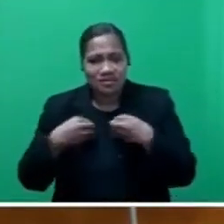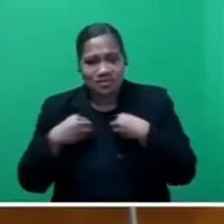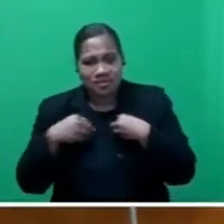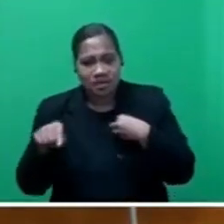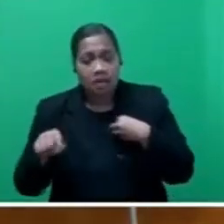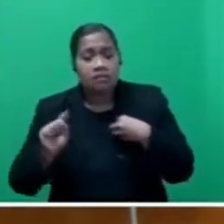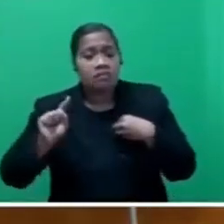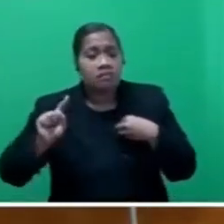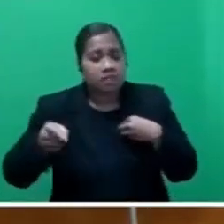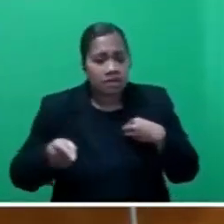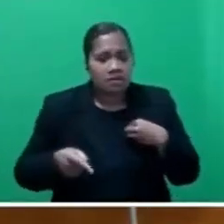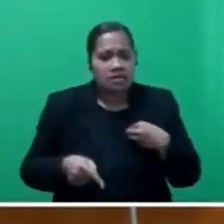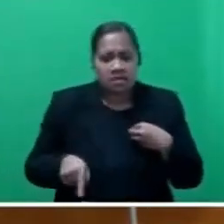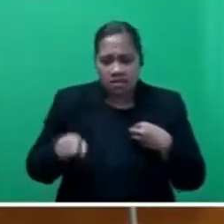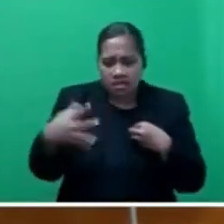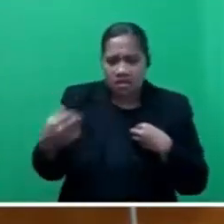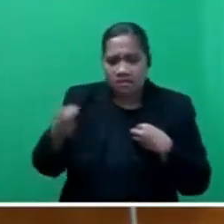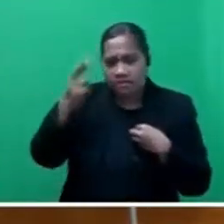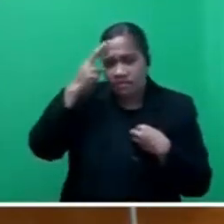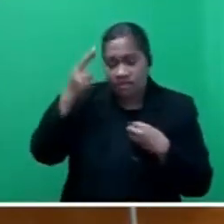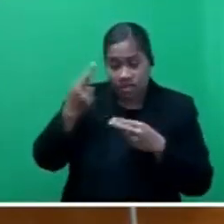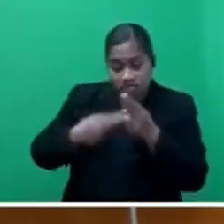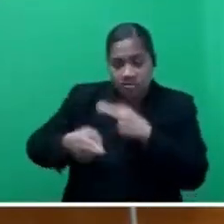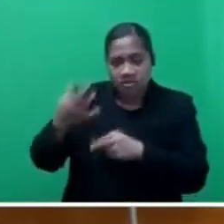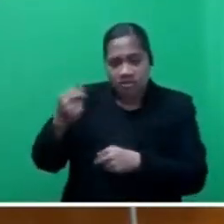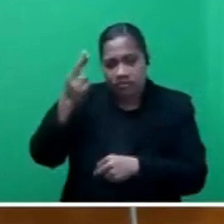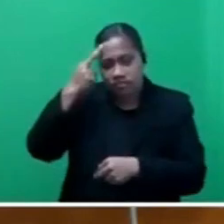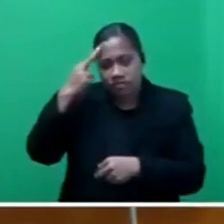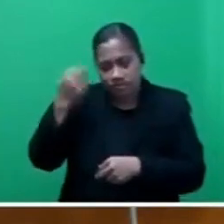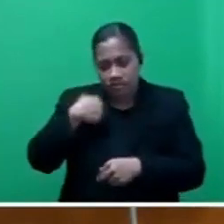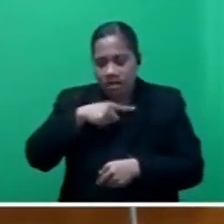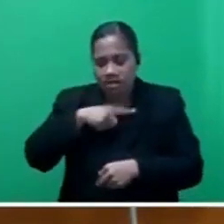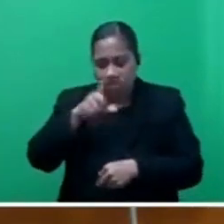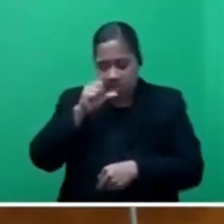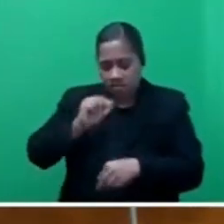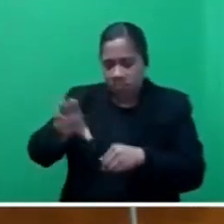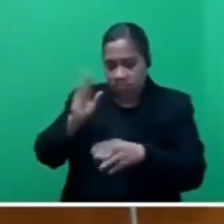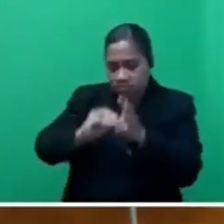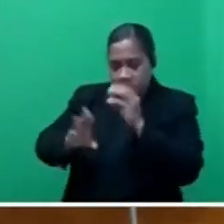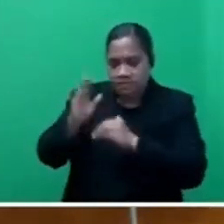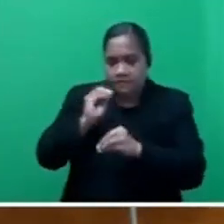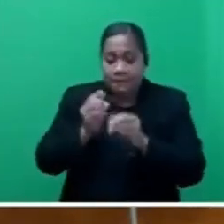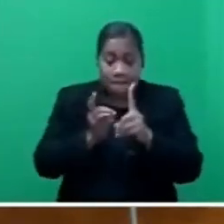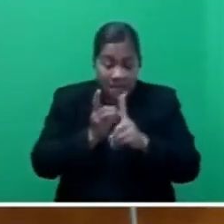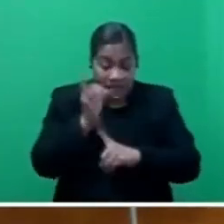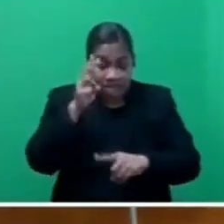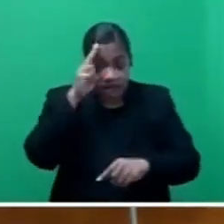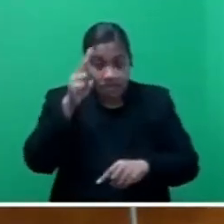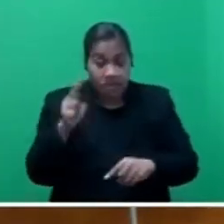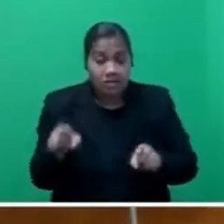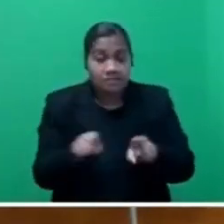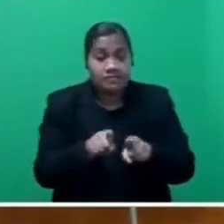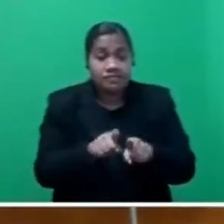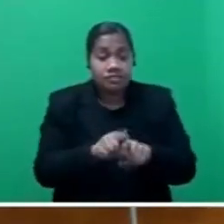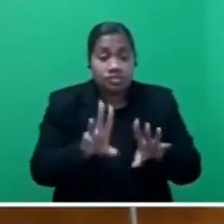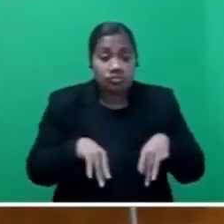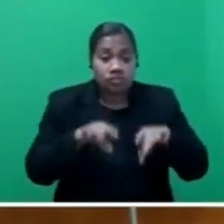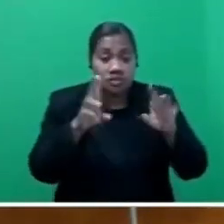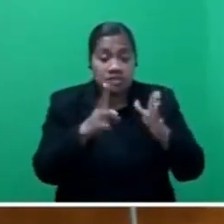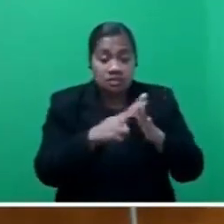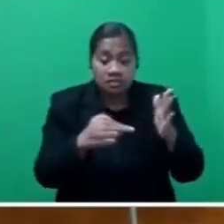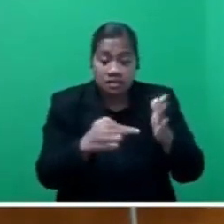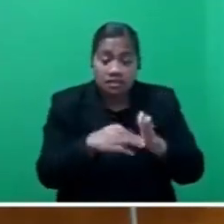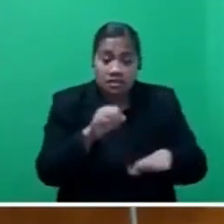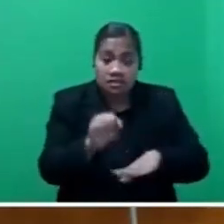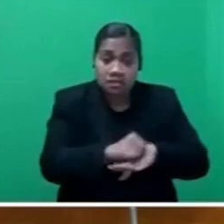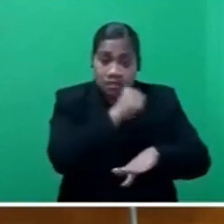history is there for a reason for us to learn from. Developed nations like Australia, New Zealand, Singapore are now